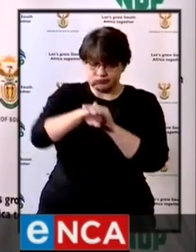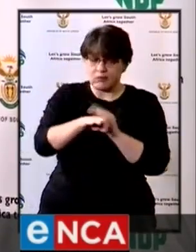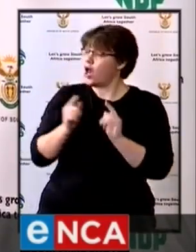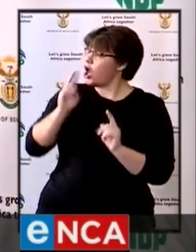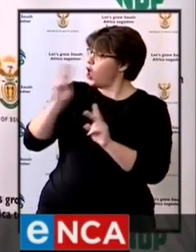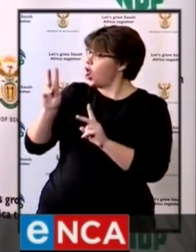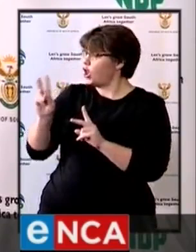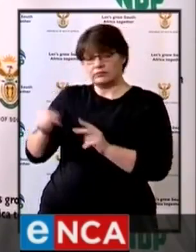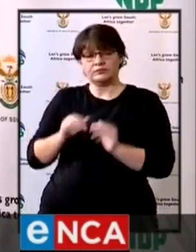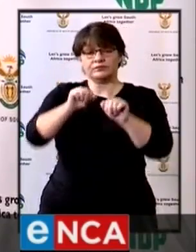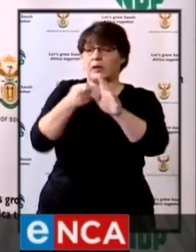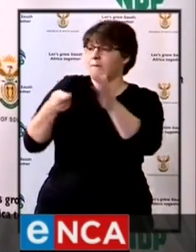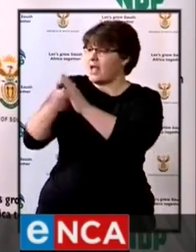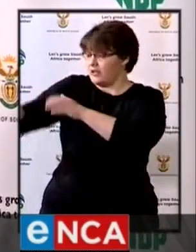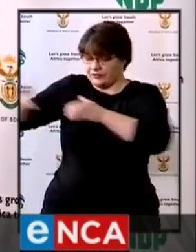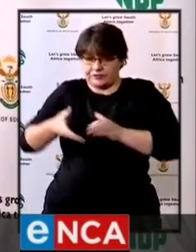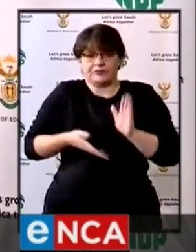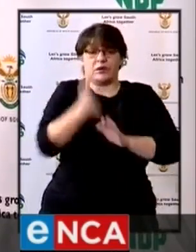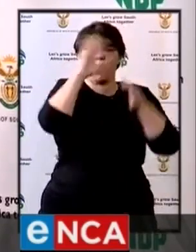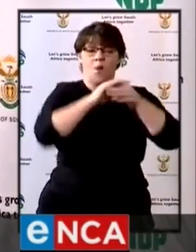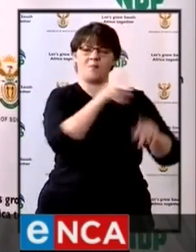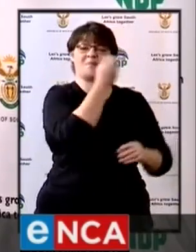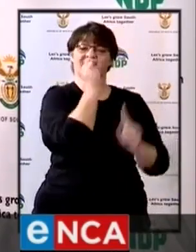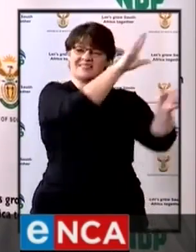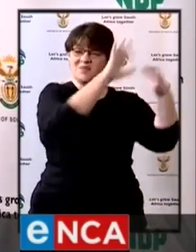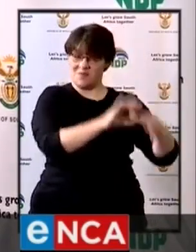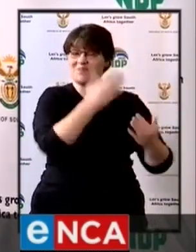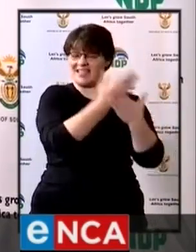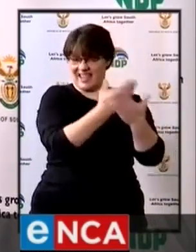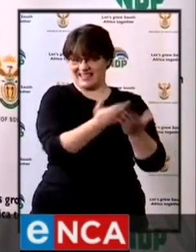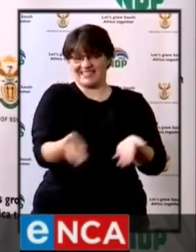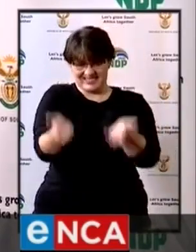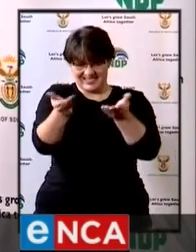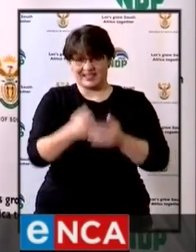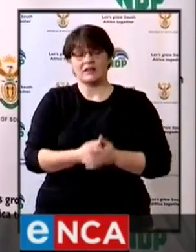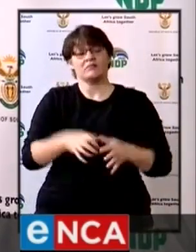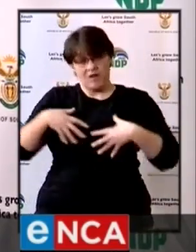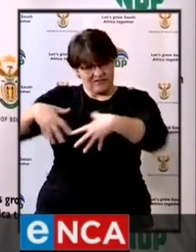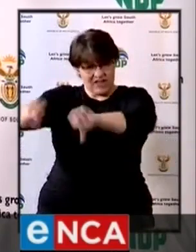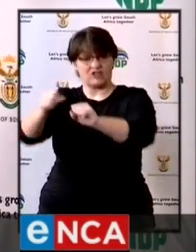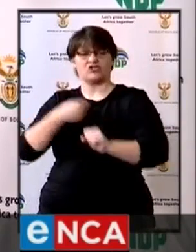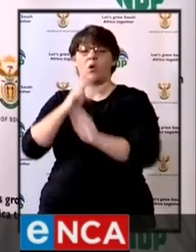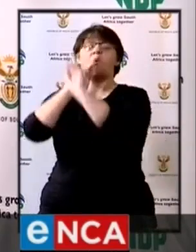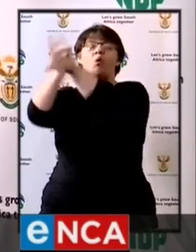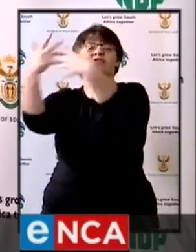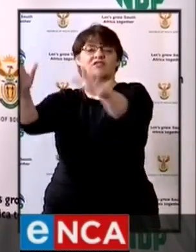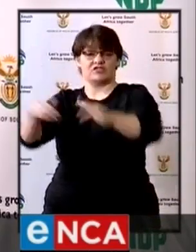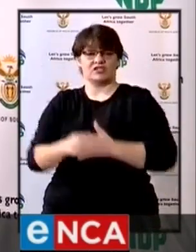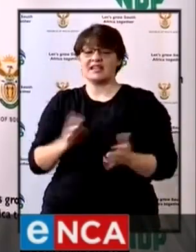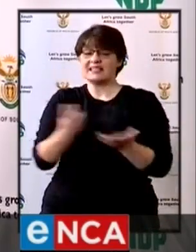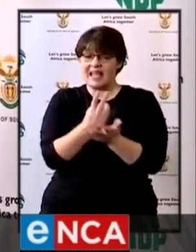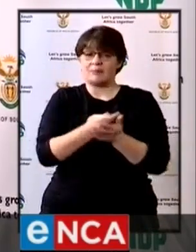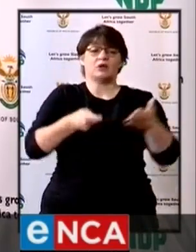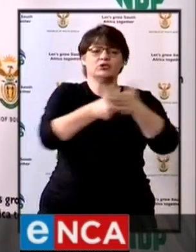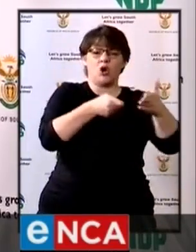services will be opened. And you'd also be able to go to the takeaways and fetch your hot foods. If you go into a supermarket,